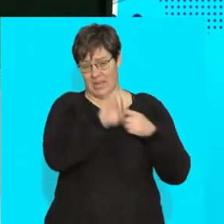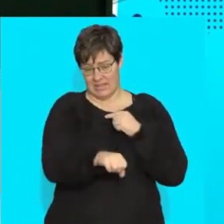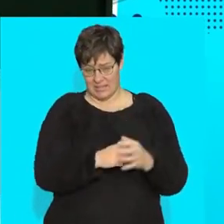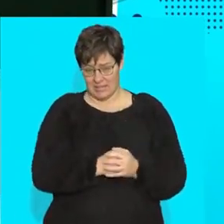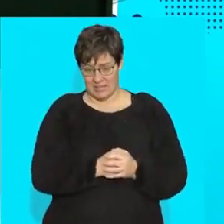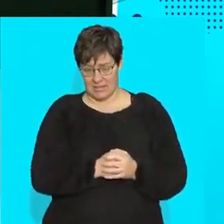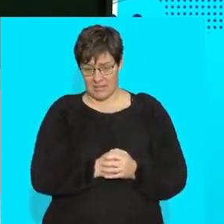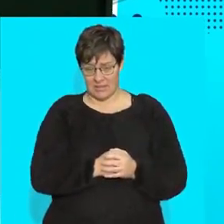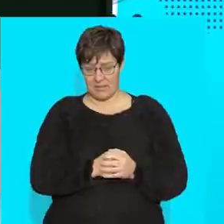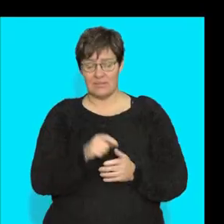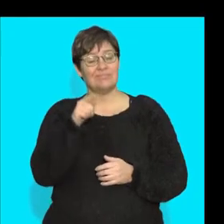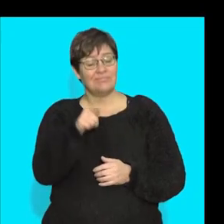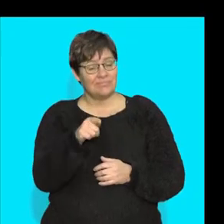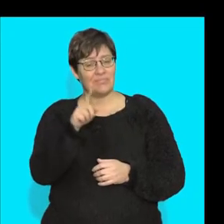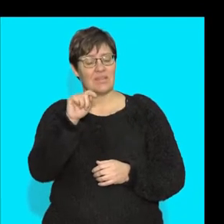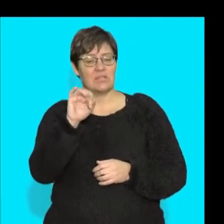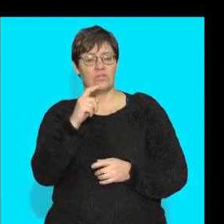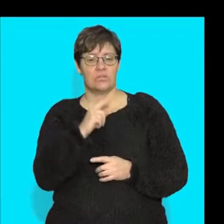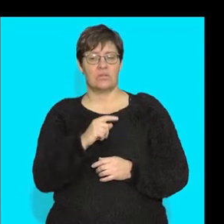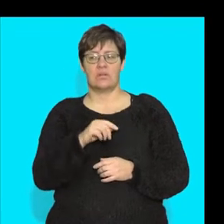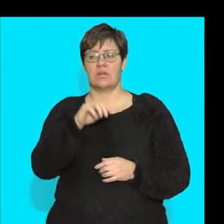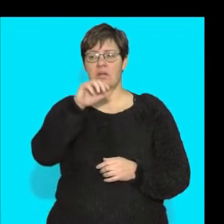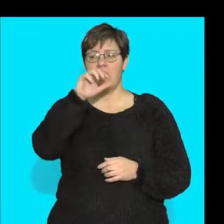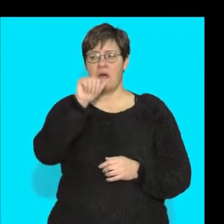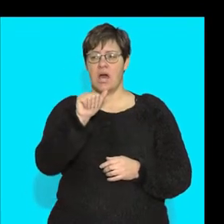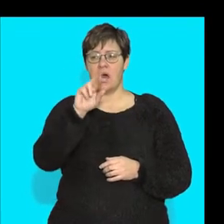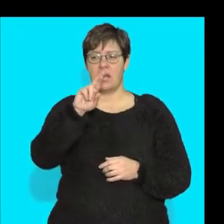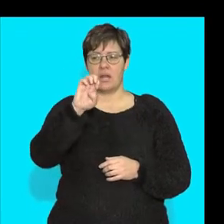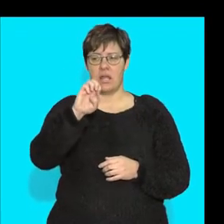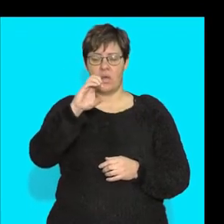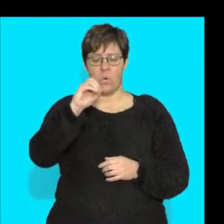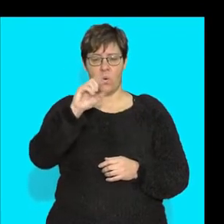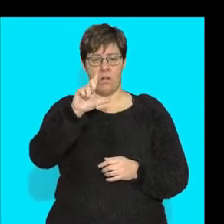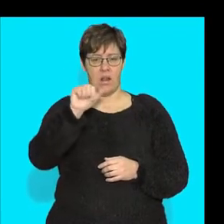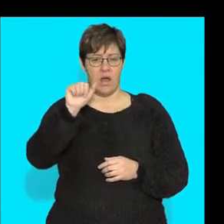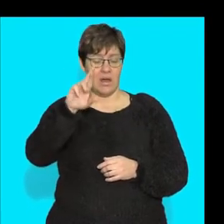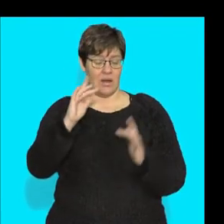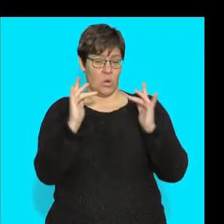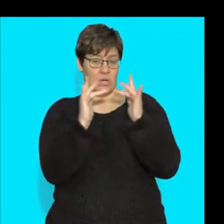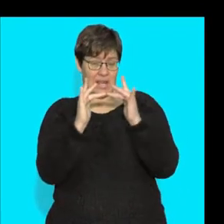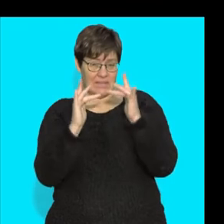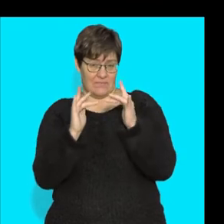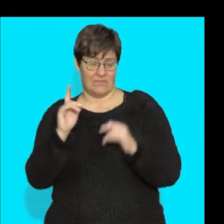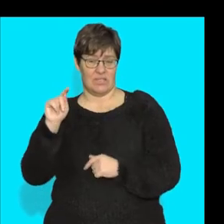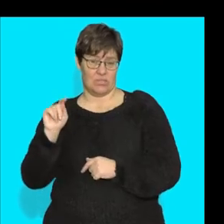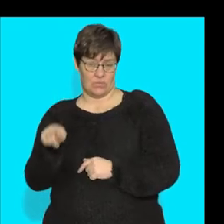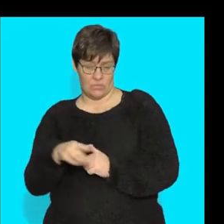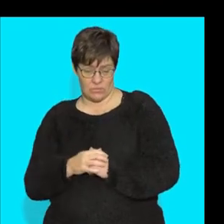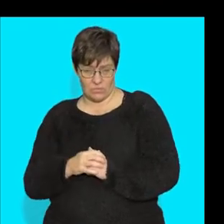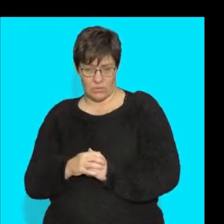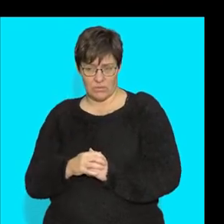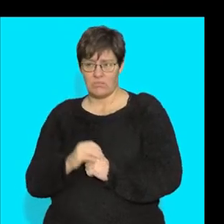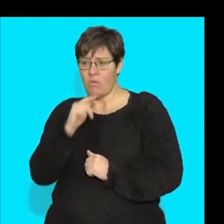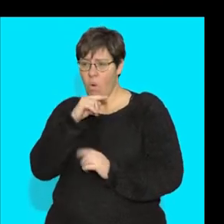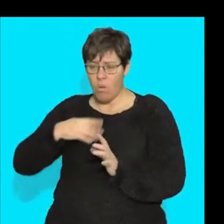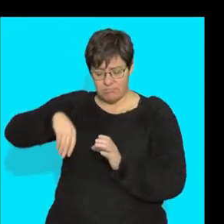This tissue is called areola connective tissue. And basically the jelly, all of this is in a